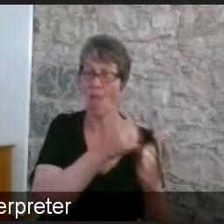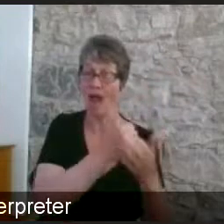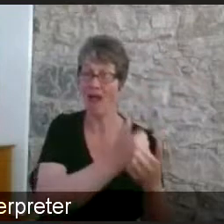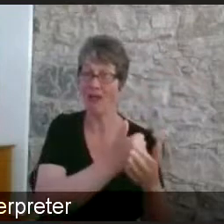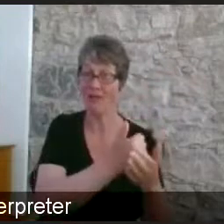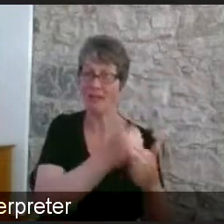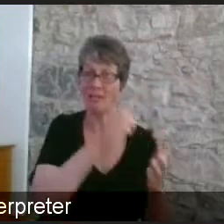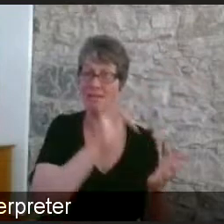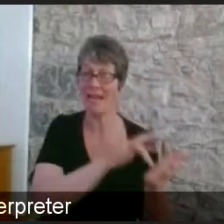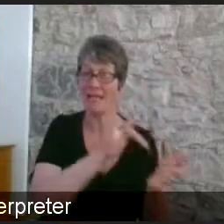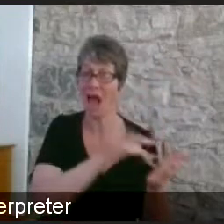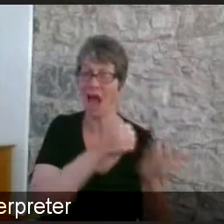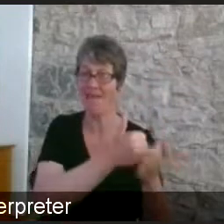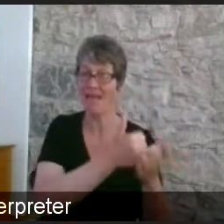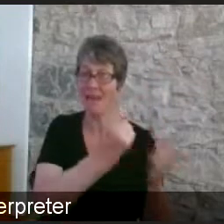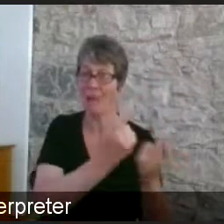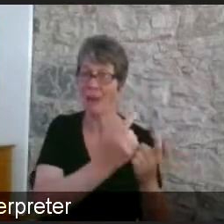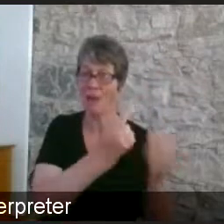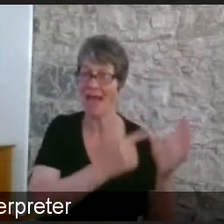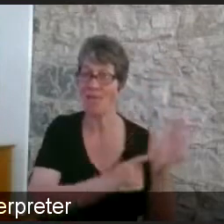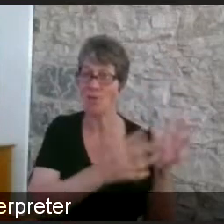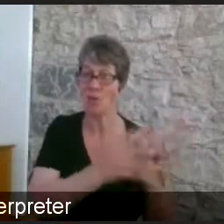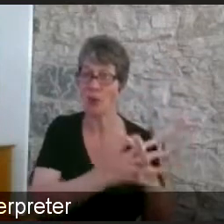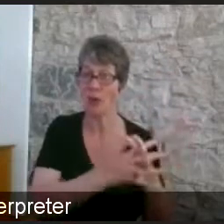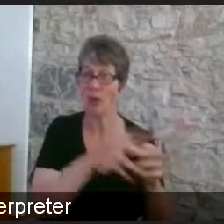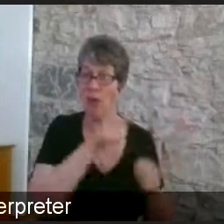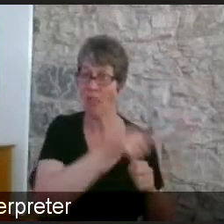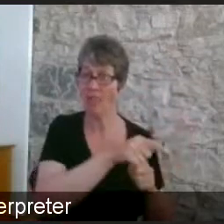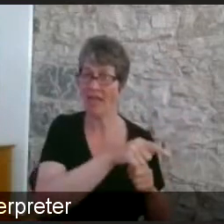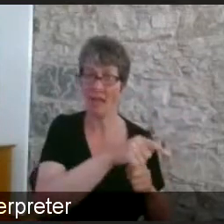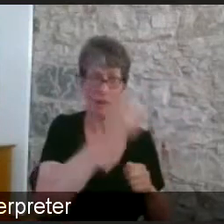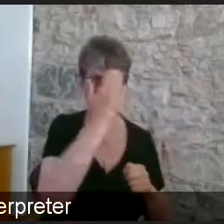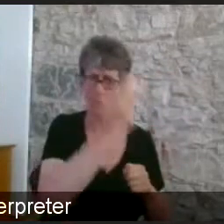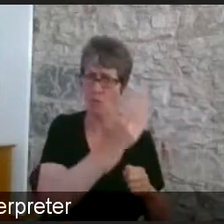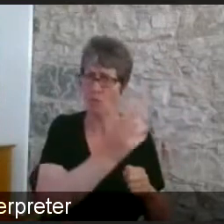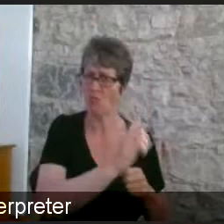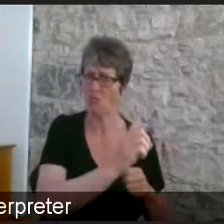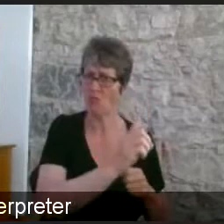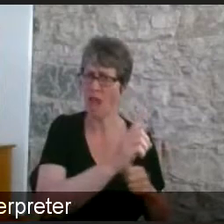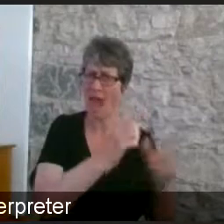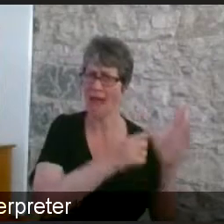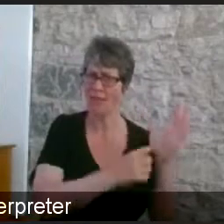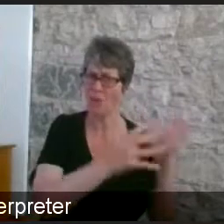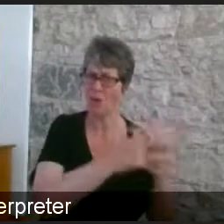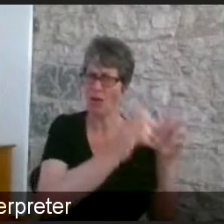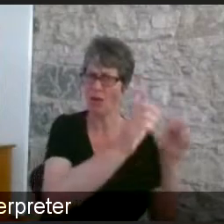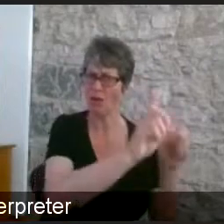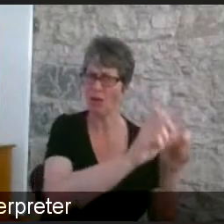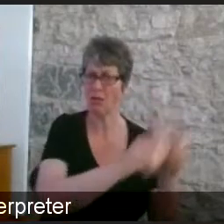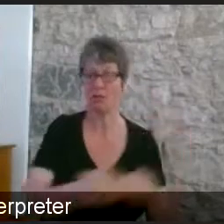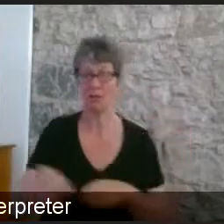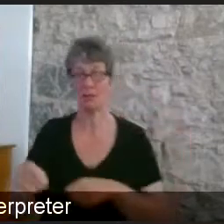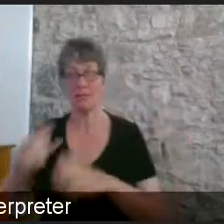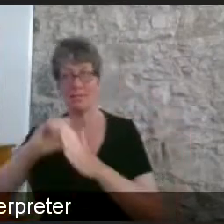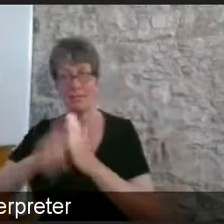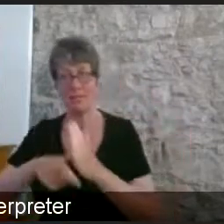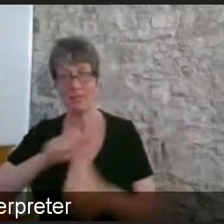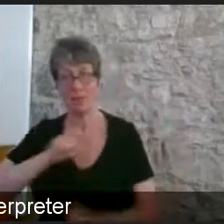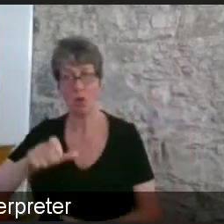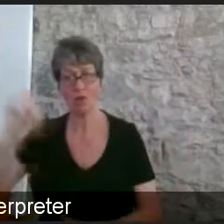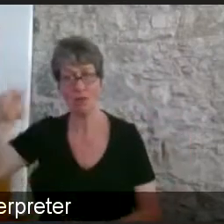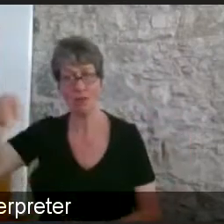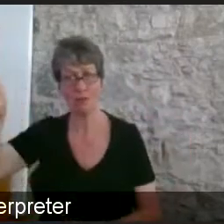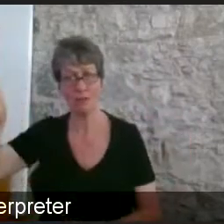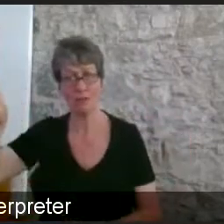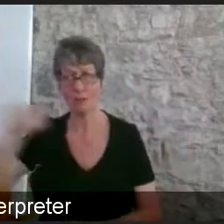um and also didn't know what disability confident was so training and joining up on there and